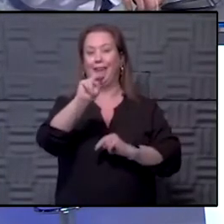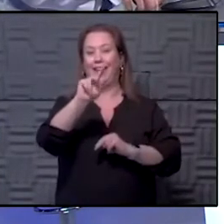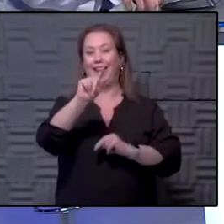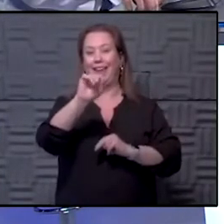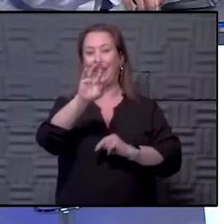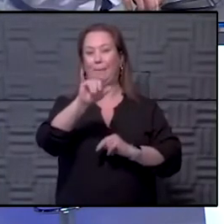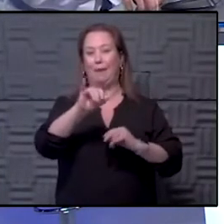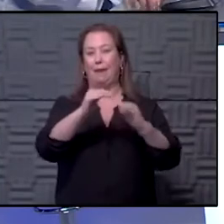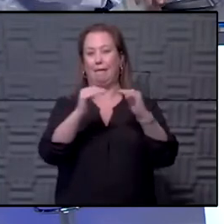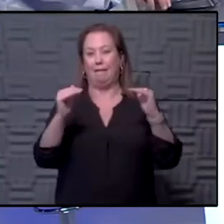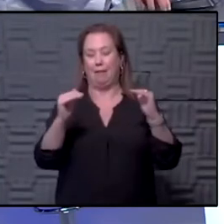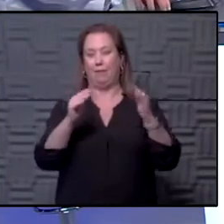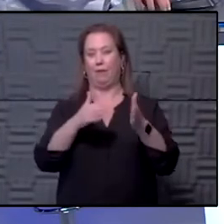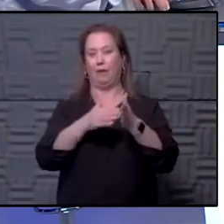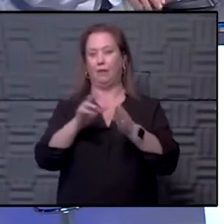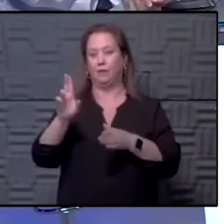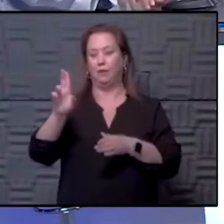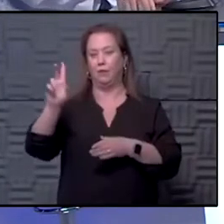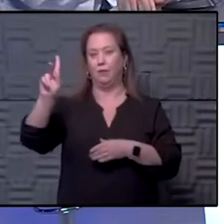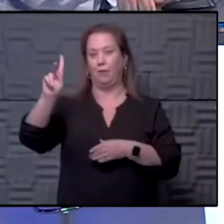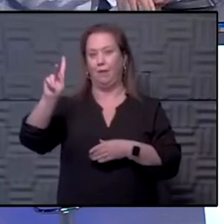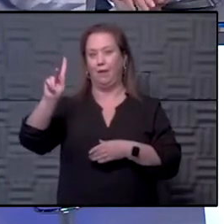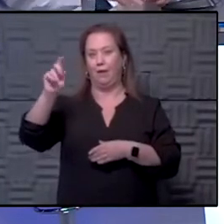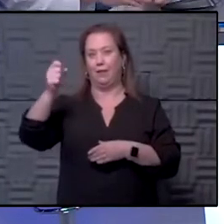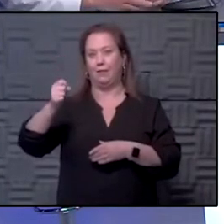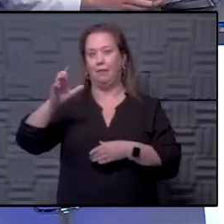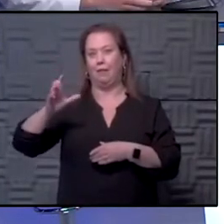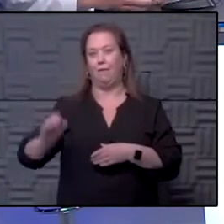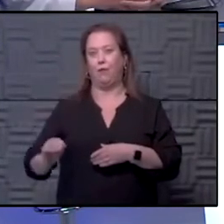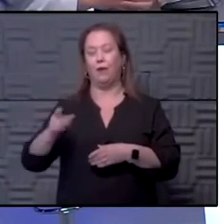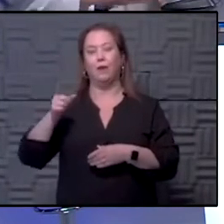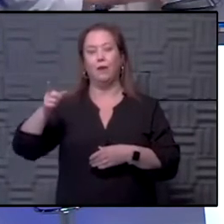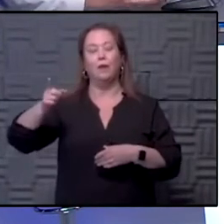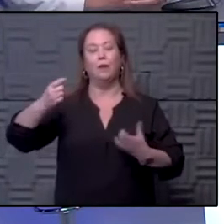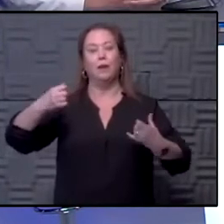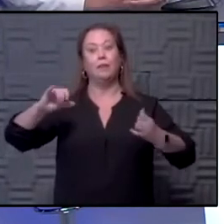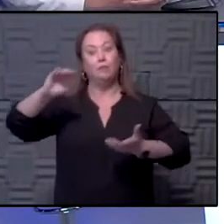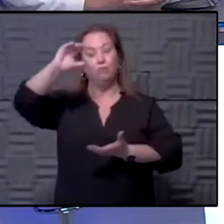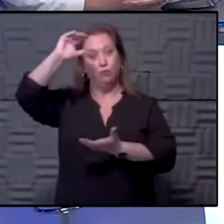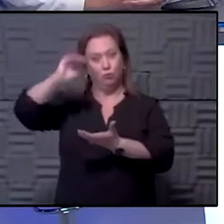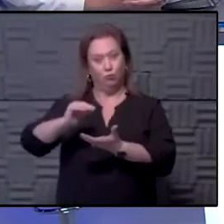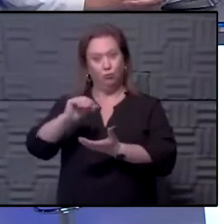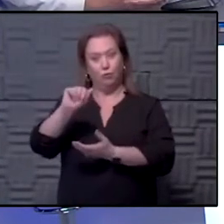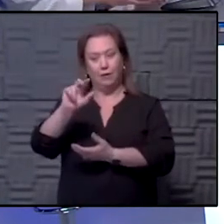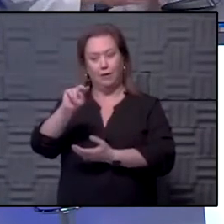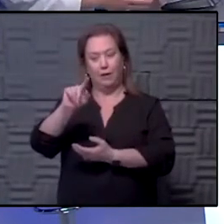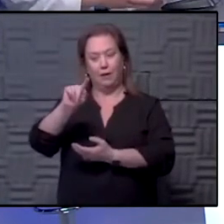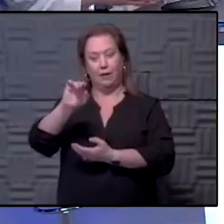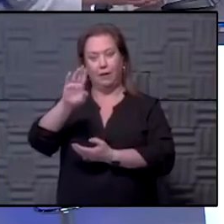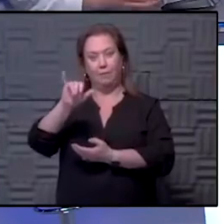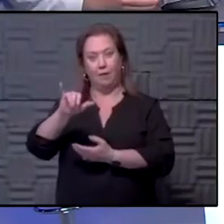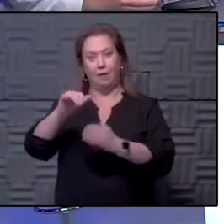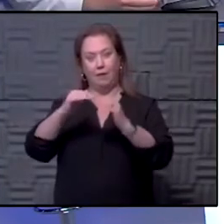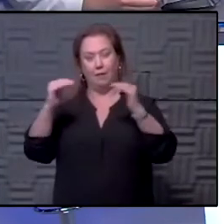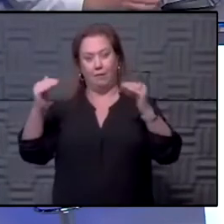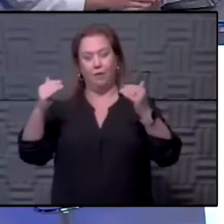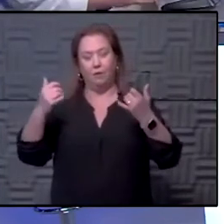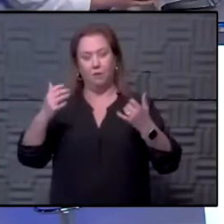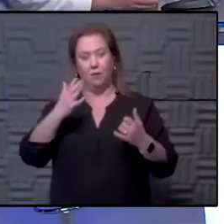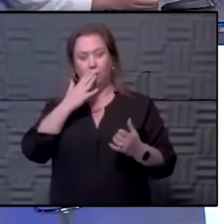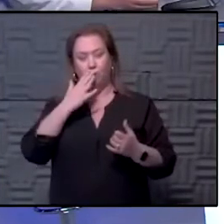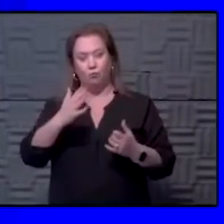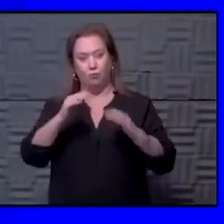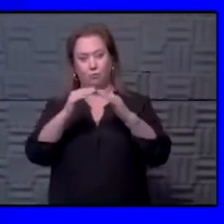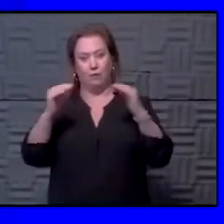against UK and South Africa. And they still, although had reduced antibody levels, did have fairly good